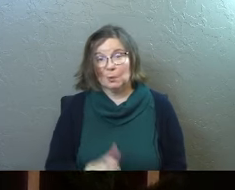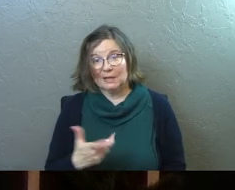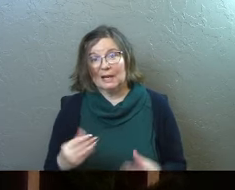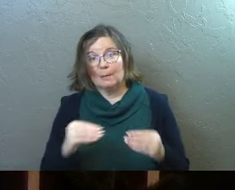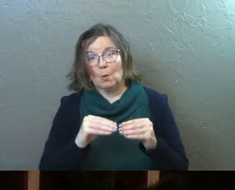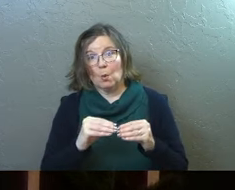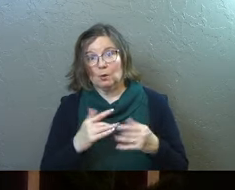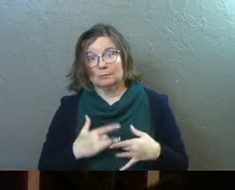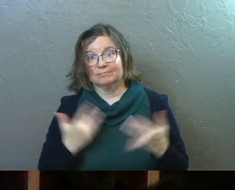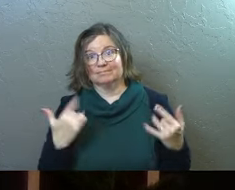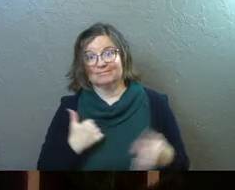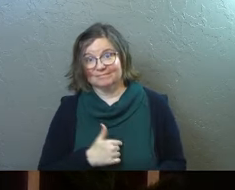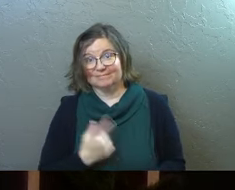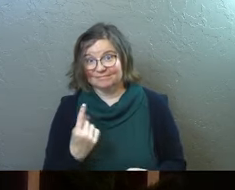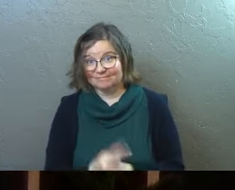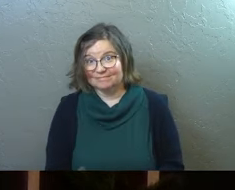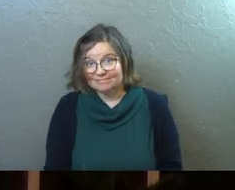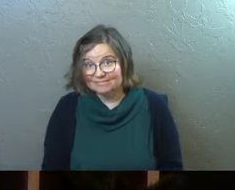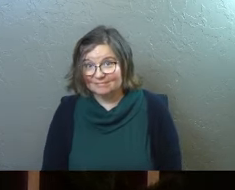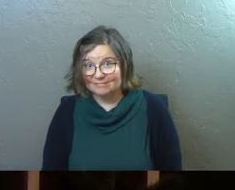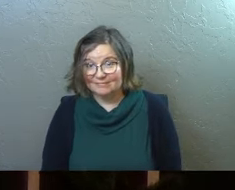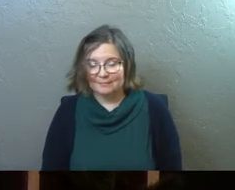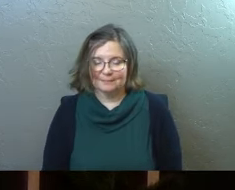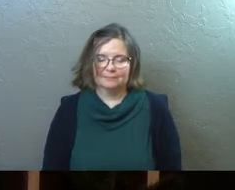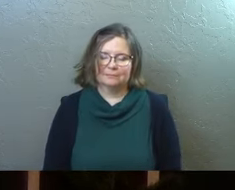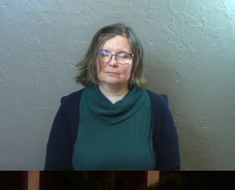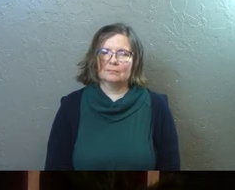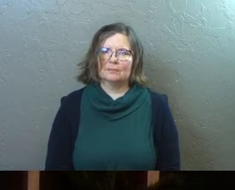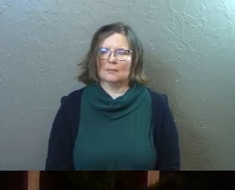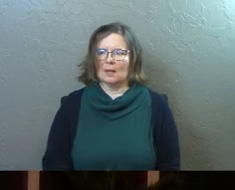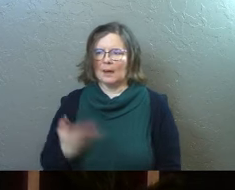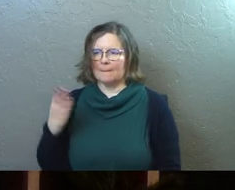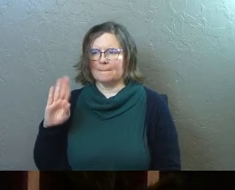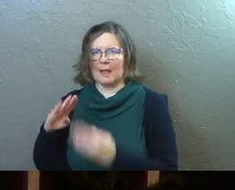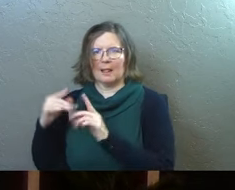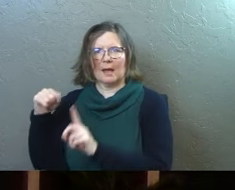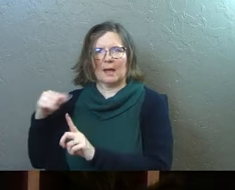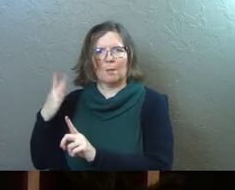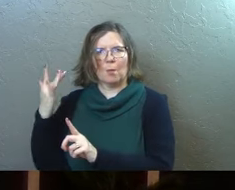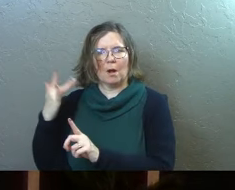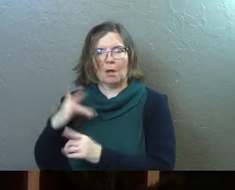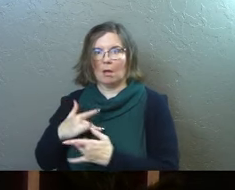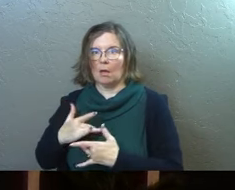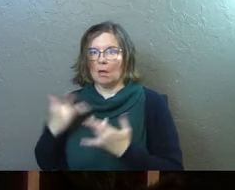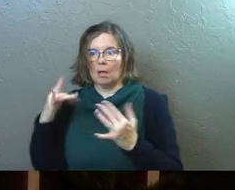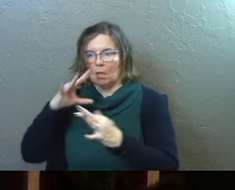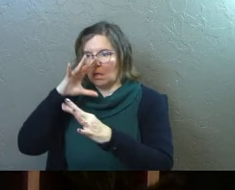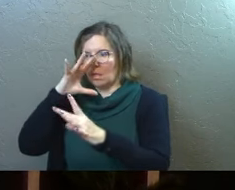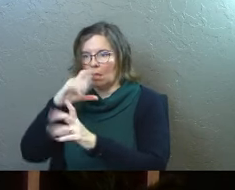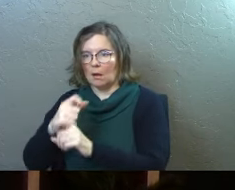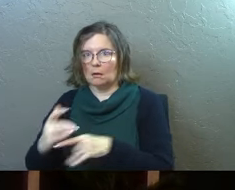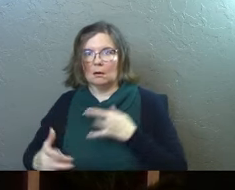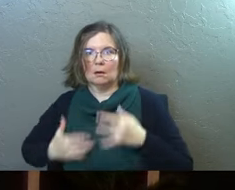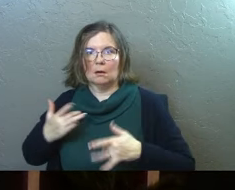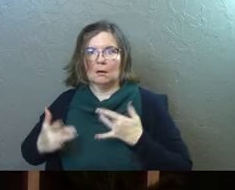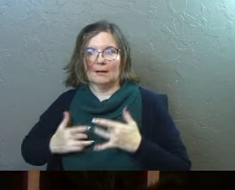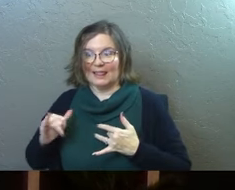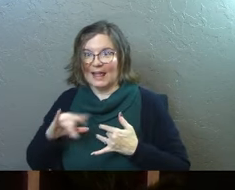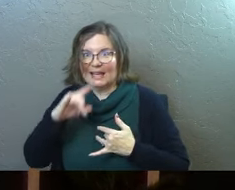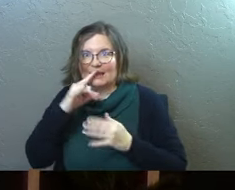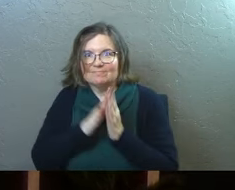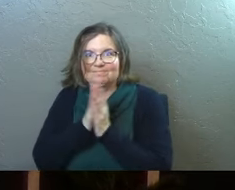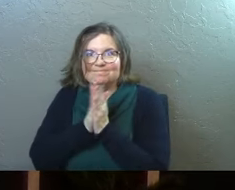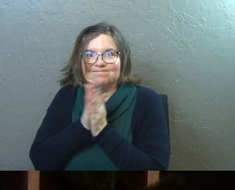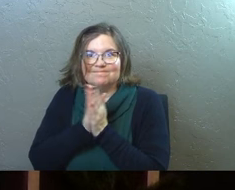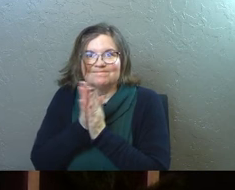need a whole lot more in order to bring a smile to our face. What was it about Bethlehem? And they were excited like little